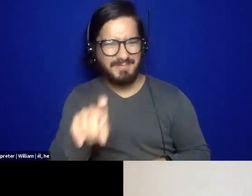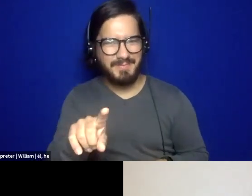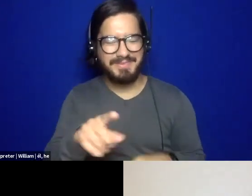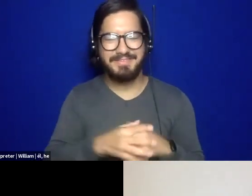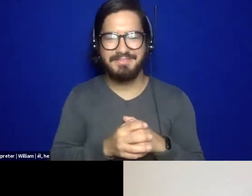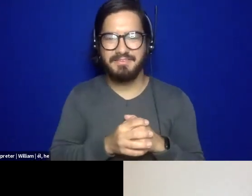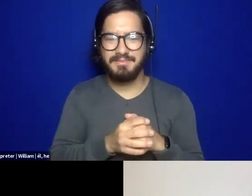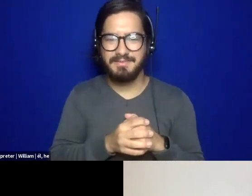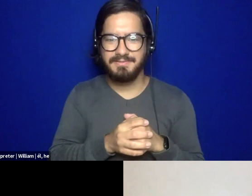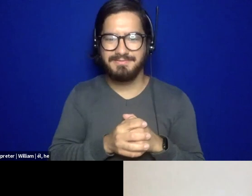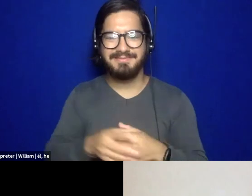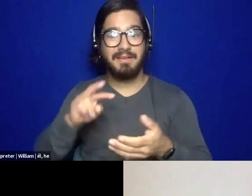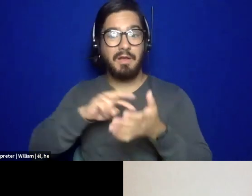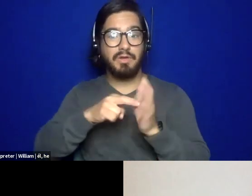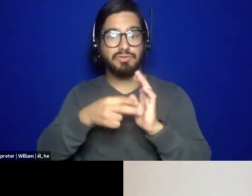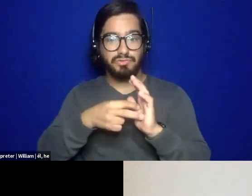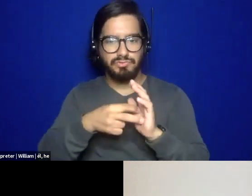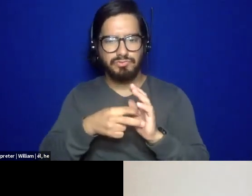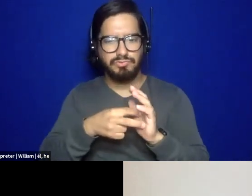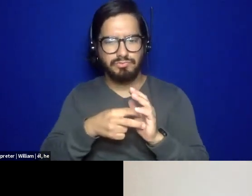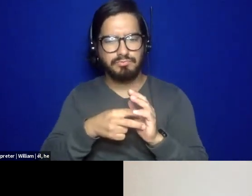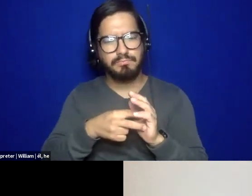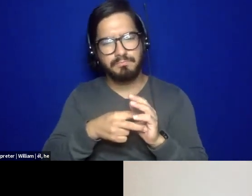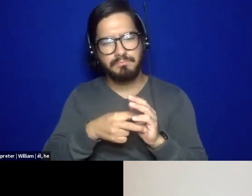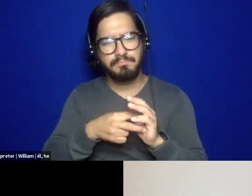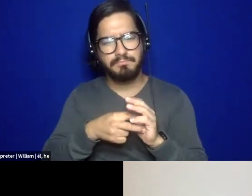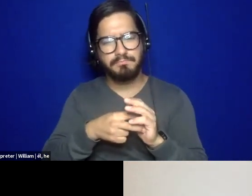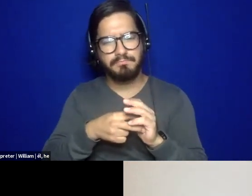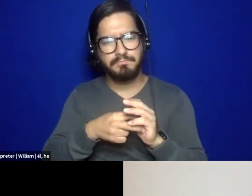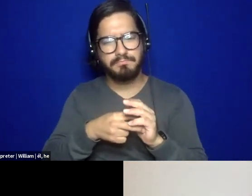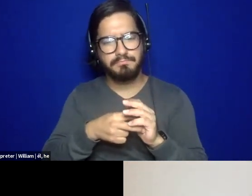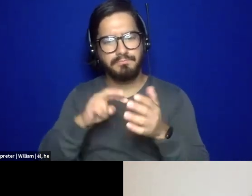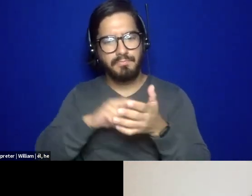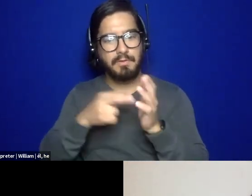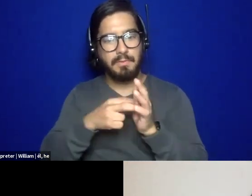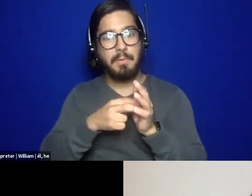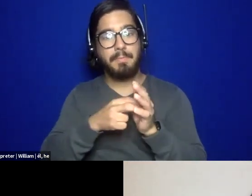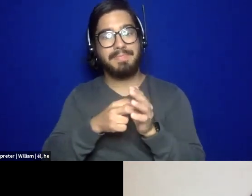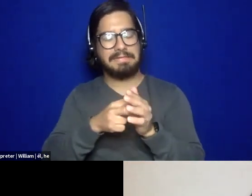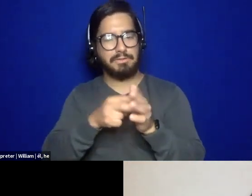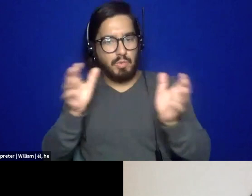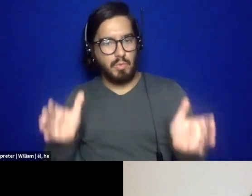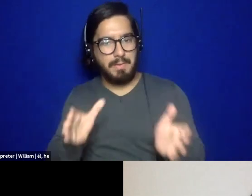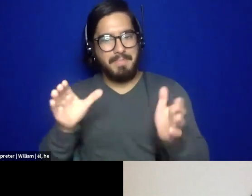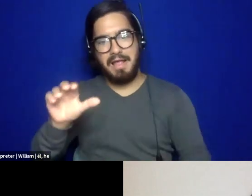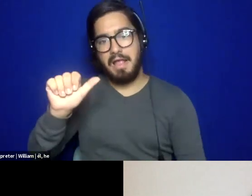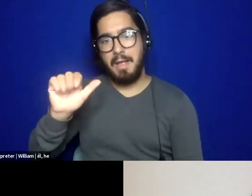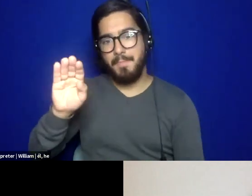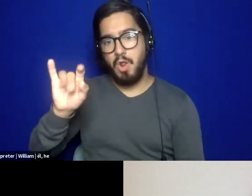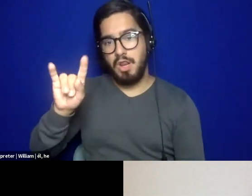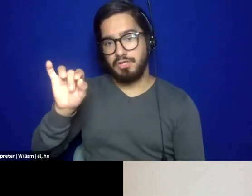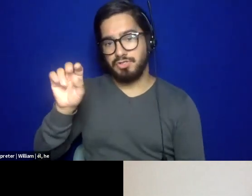abolition social work, not just in theory, but actually in practice, and is it possible to incorporate genuinely